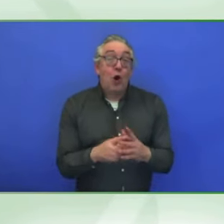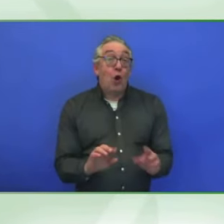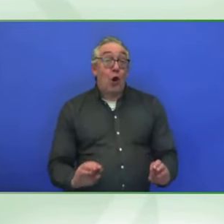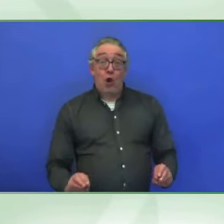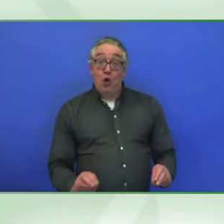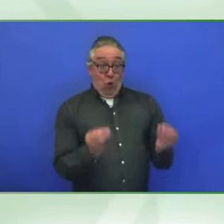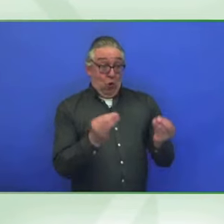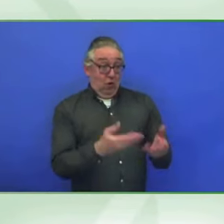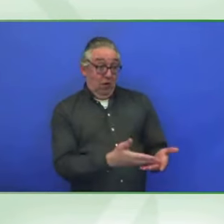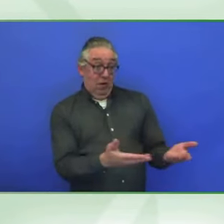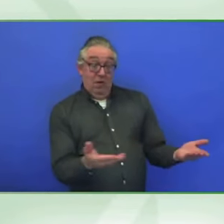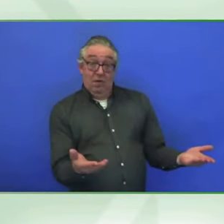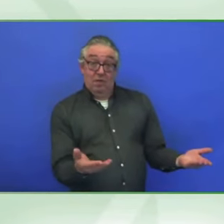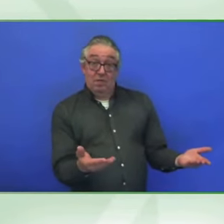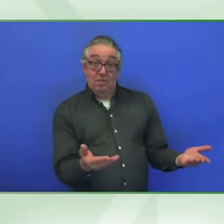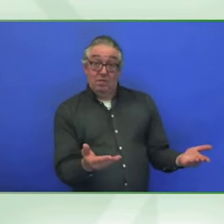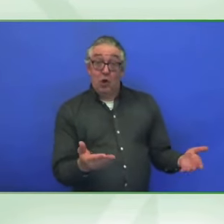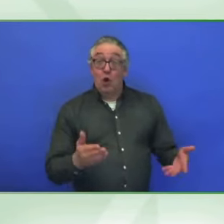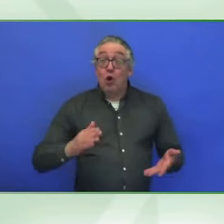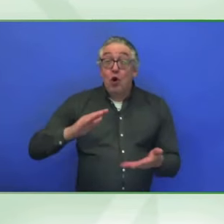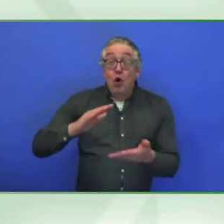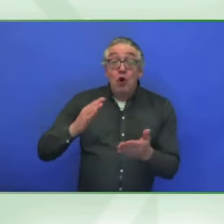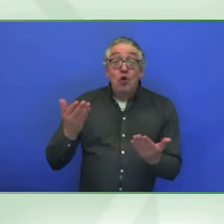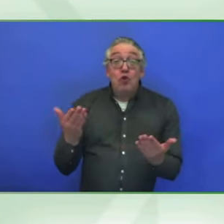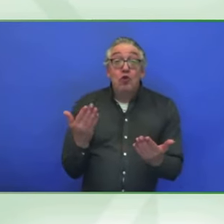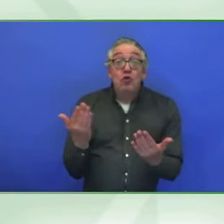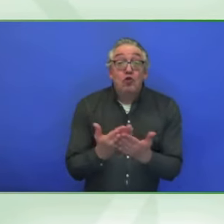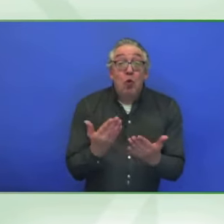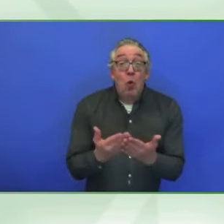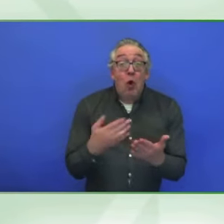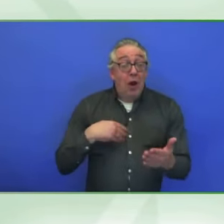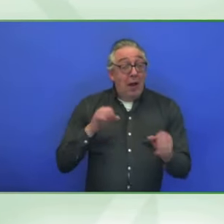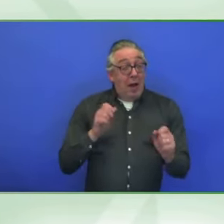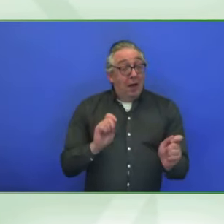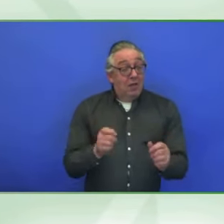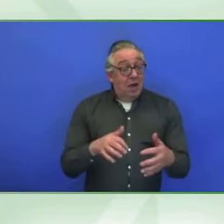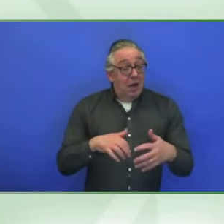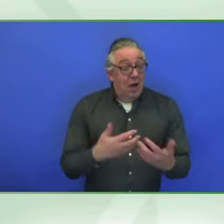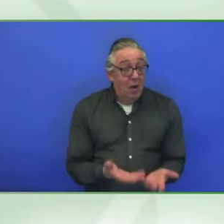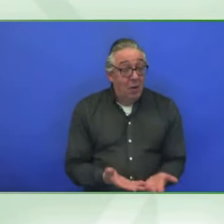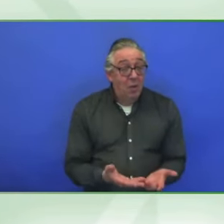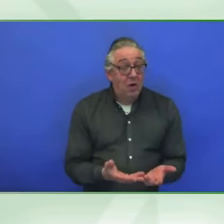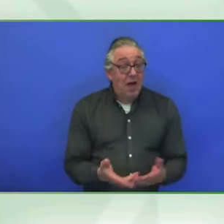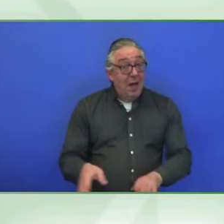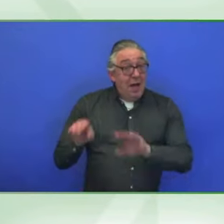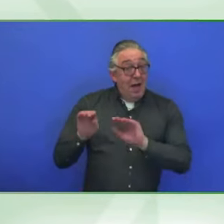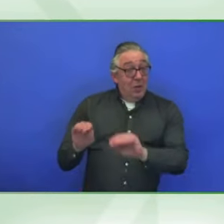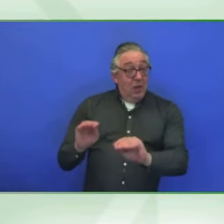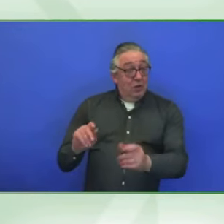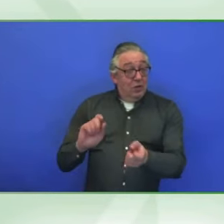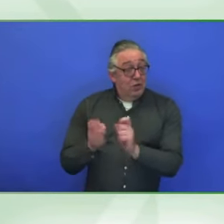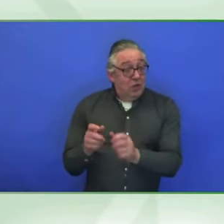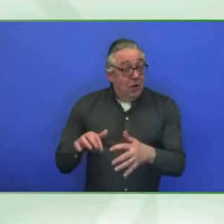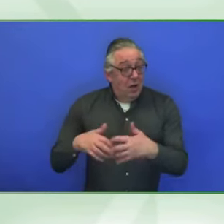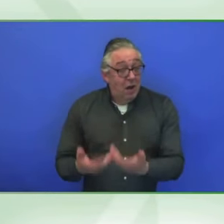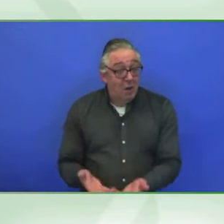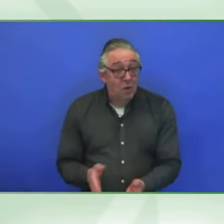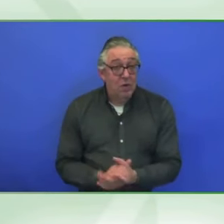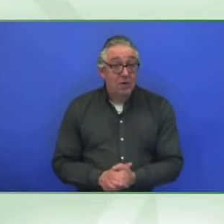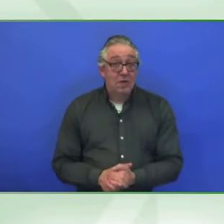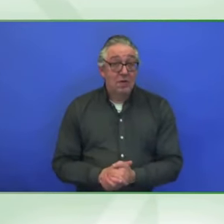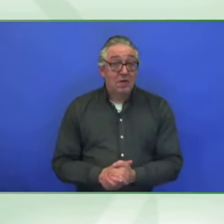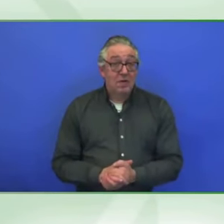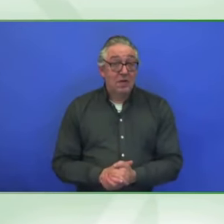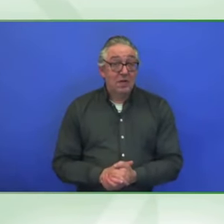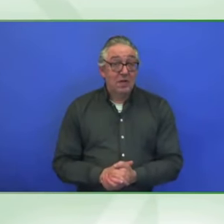in schools? What can we do in, the education sector? Because we can't immediately expect people to start thinking about disability the moment they hit 30 years old,